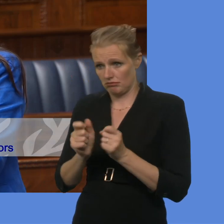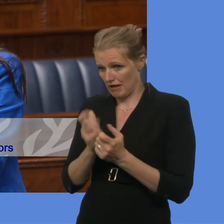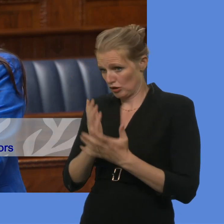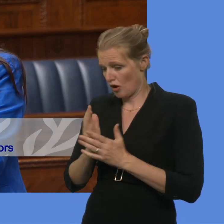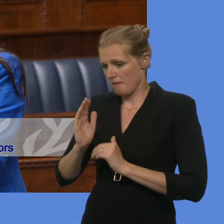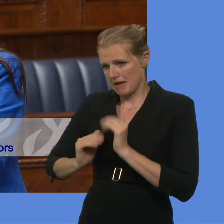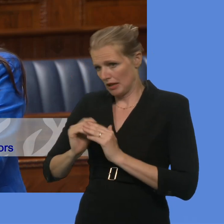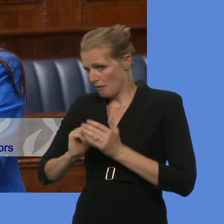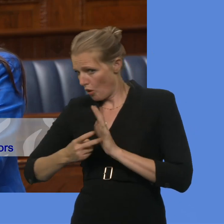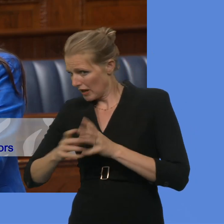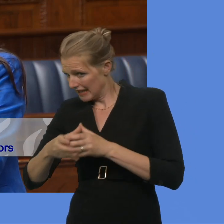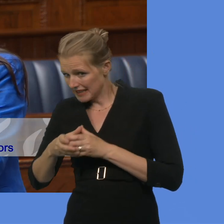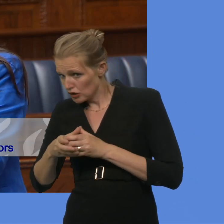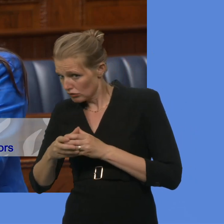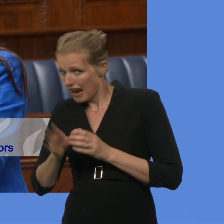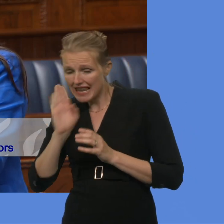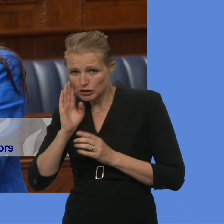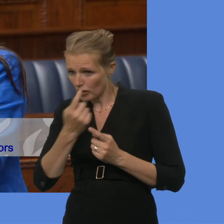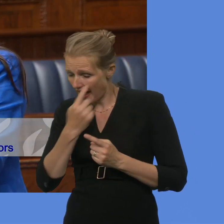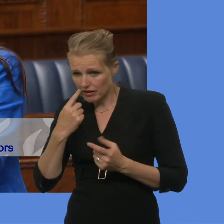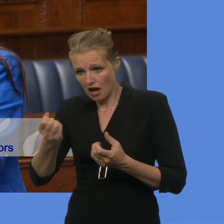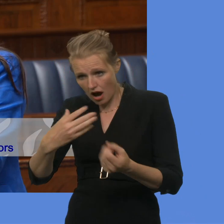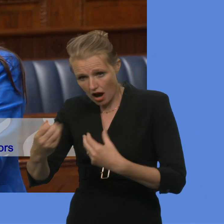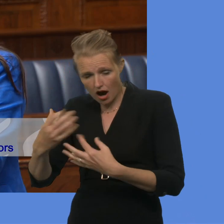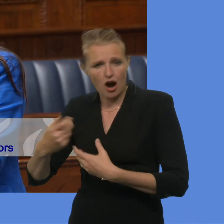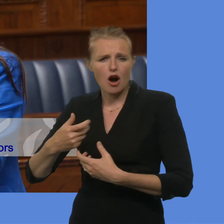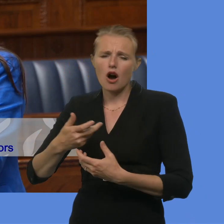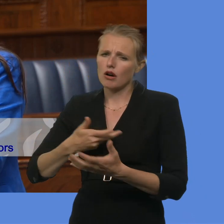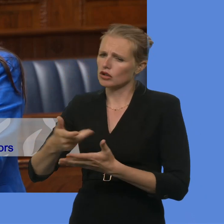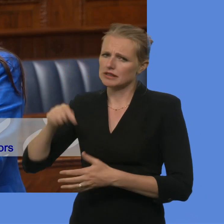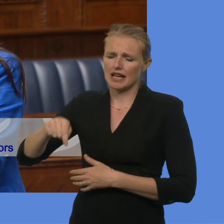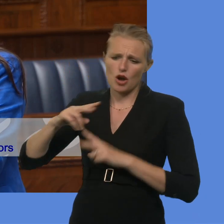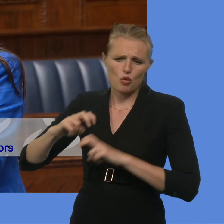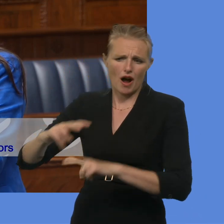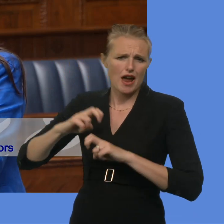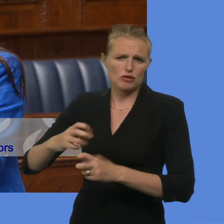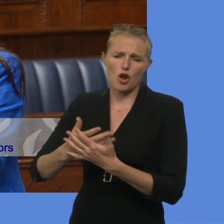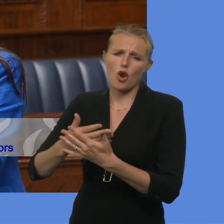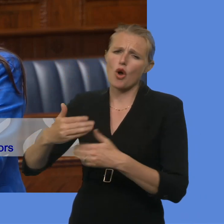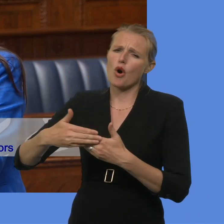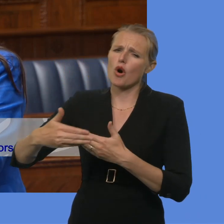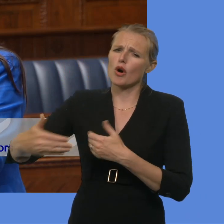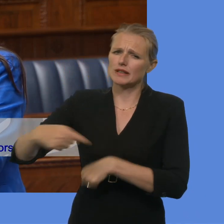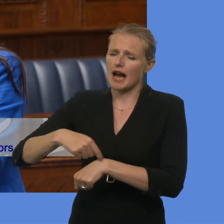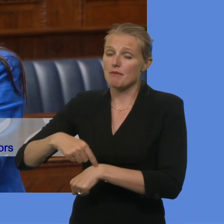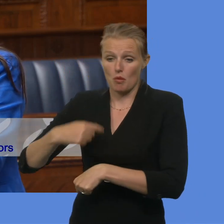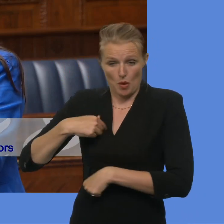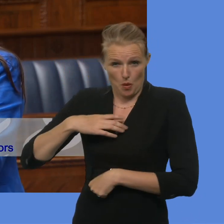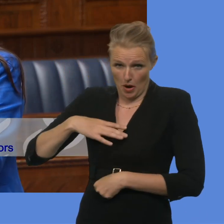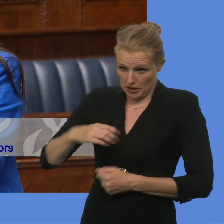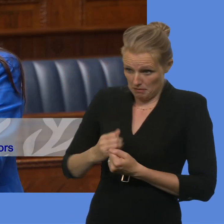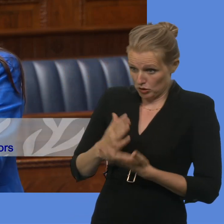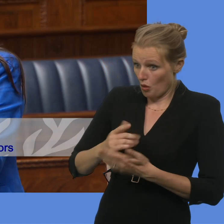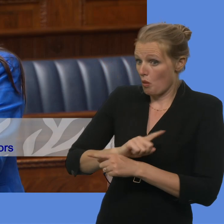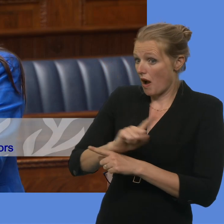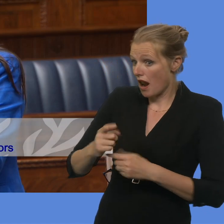listening to that evidence, the consideration of that. yes, we are fully committed to the standardised payment being released at the same